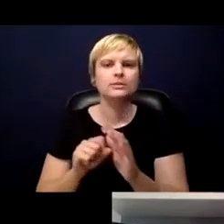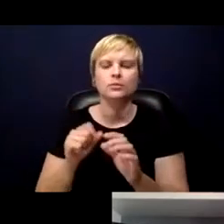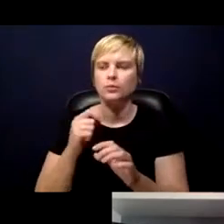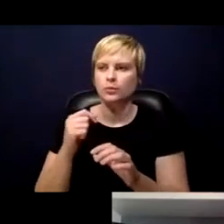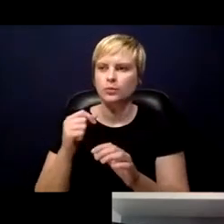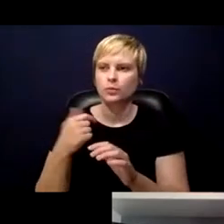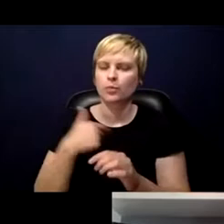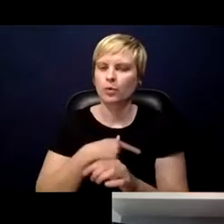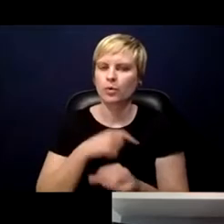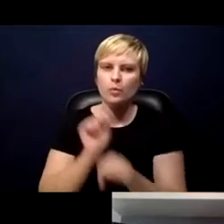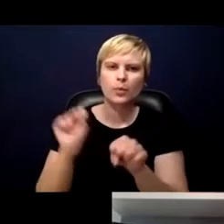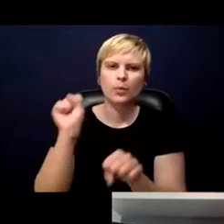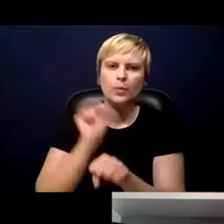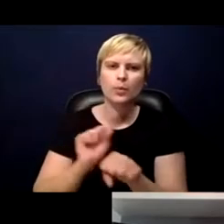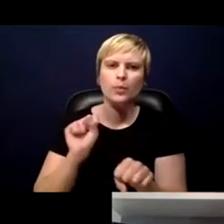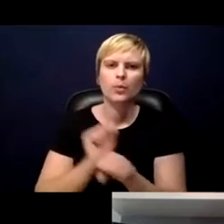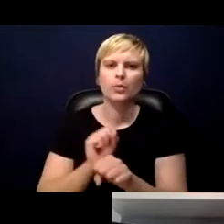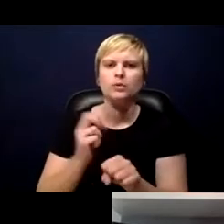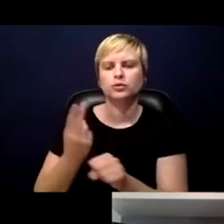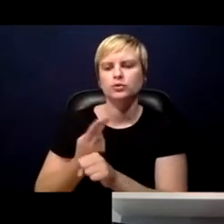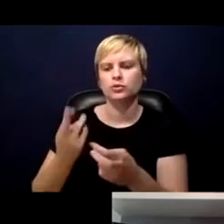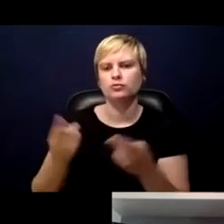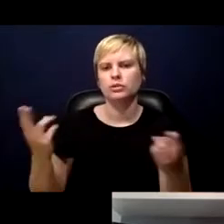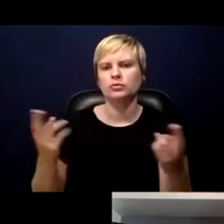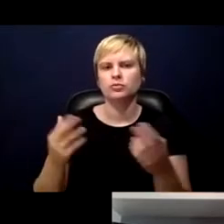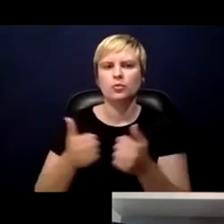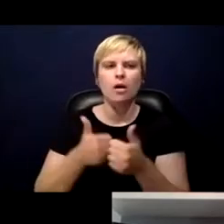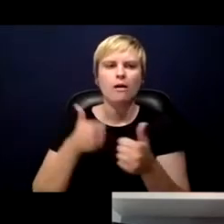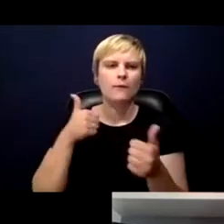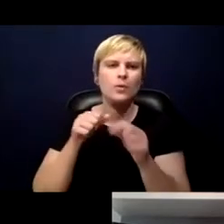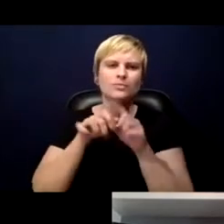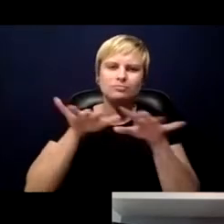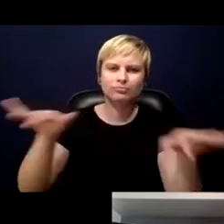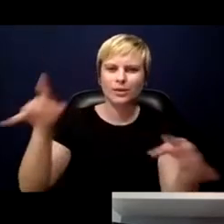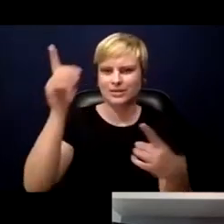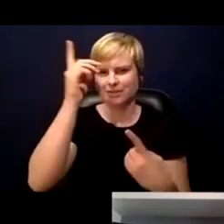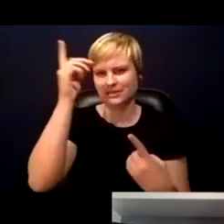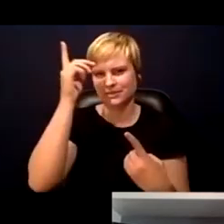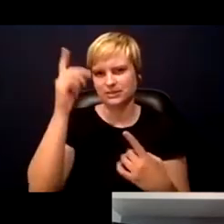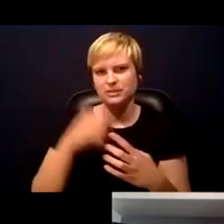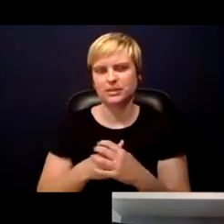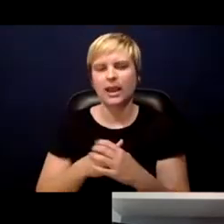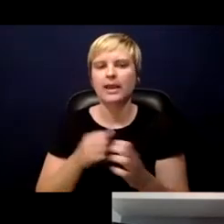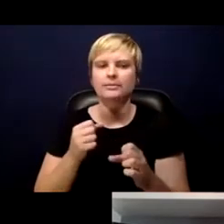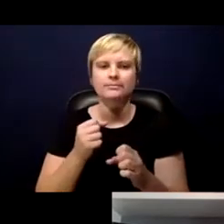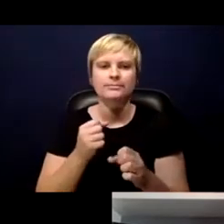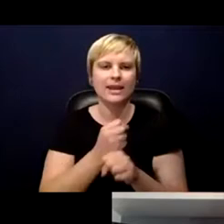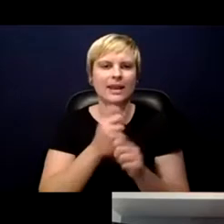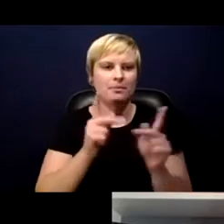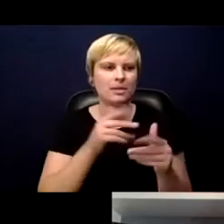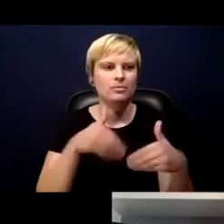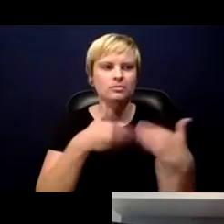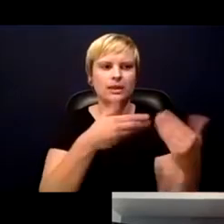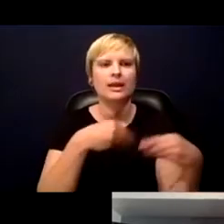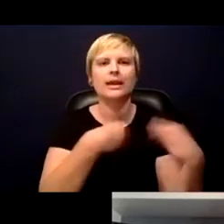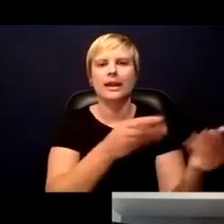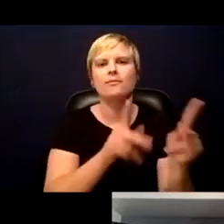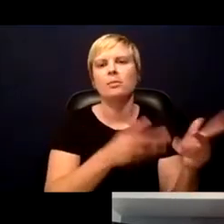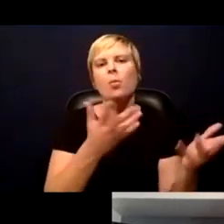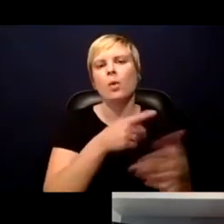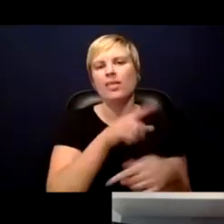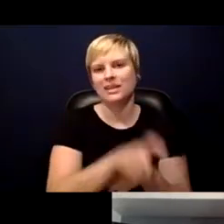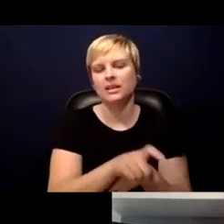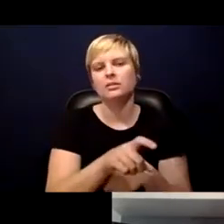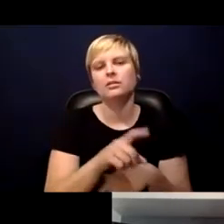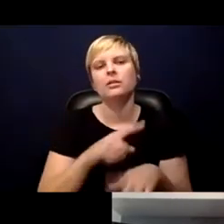resources to avoid the spread of disease and get people the resources they need. But it certainly is one that if you have questions about, please do